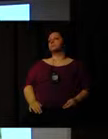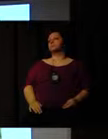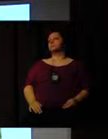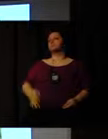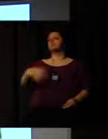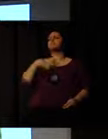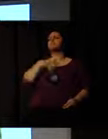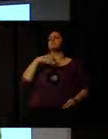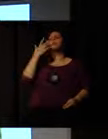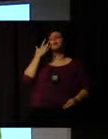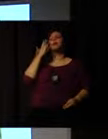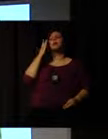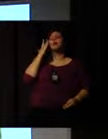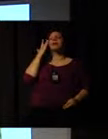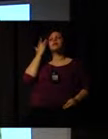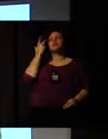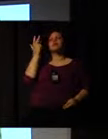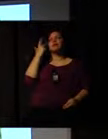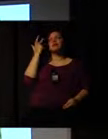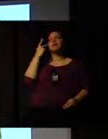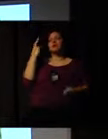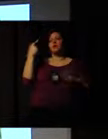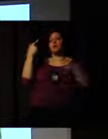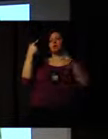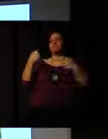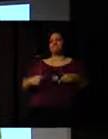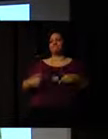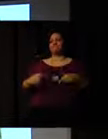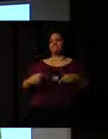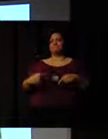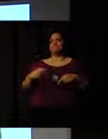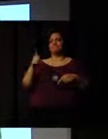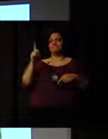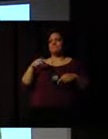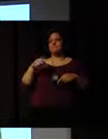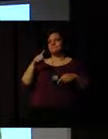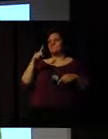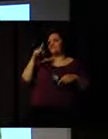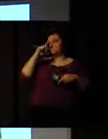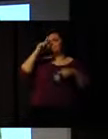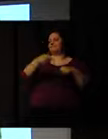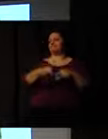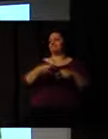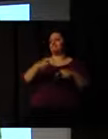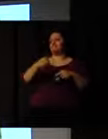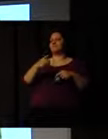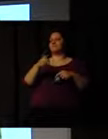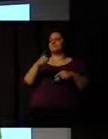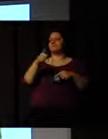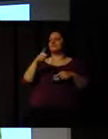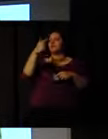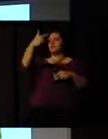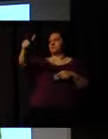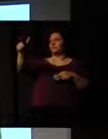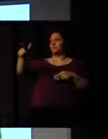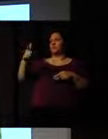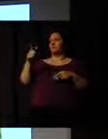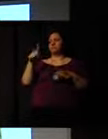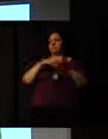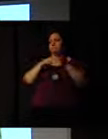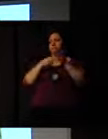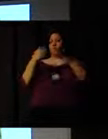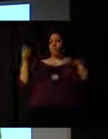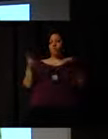dominating. But what I want to say is that today, there is the beginning of a new story.